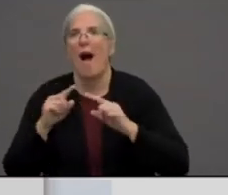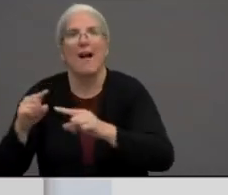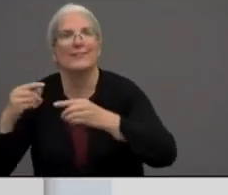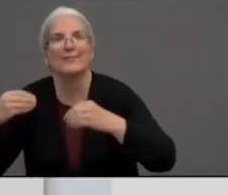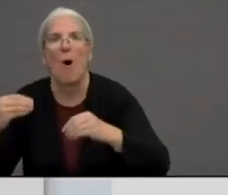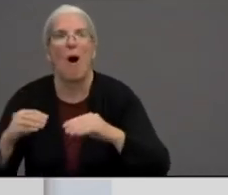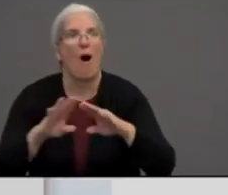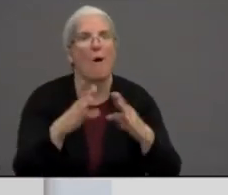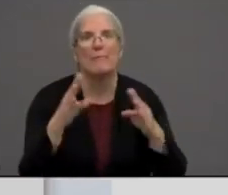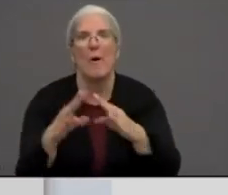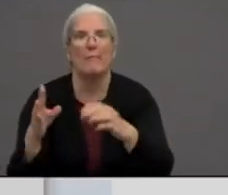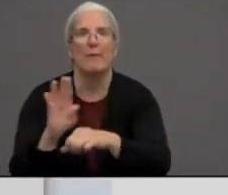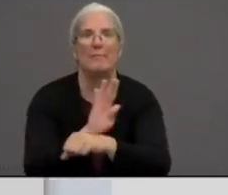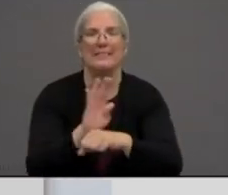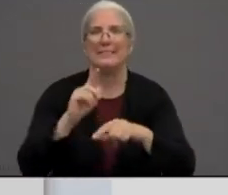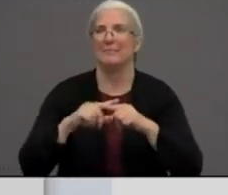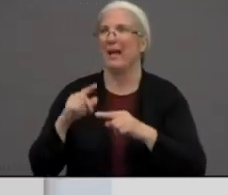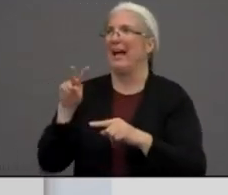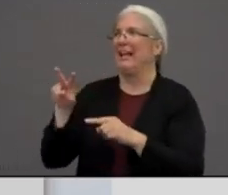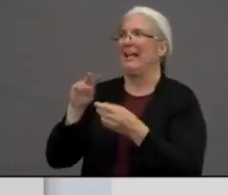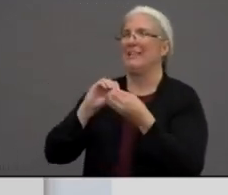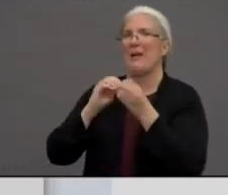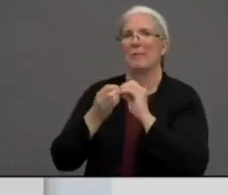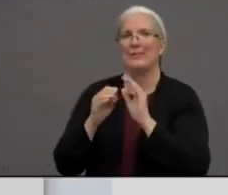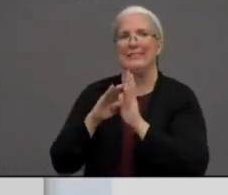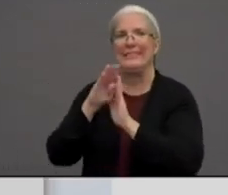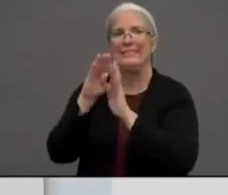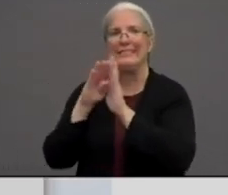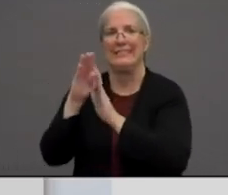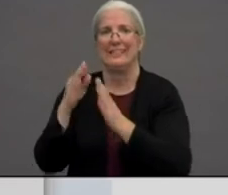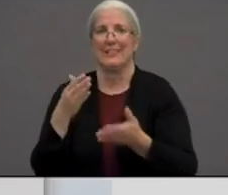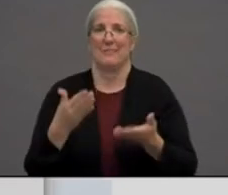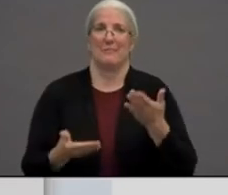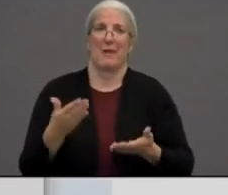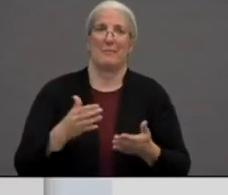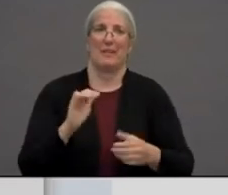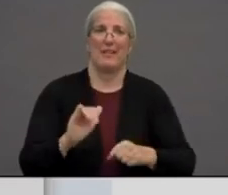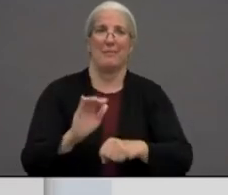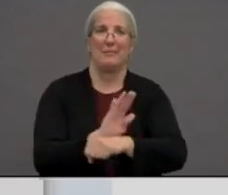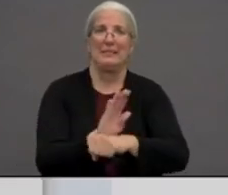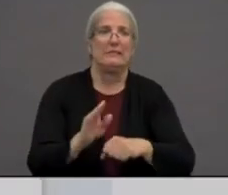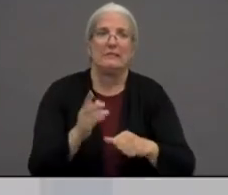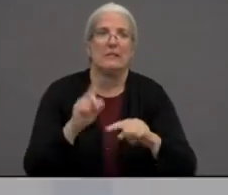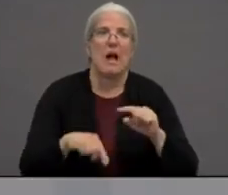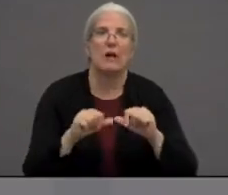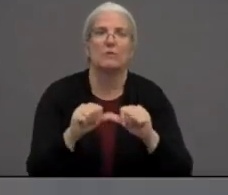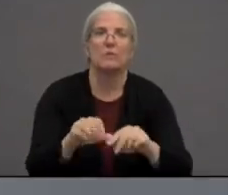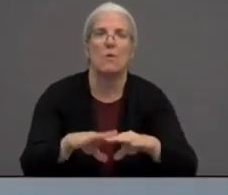going up, you know, those businesses may not be able to stay open and it may delay